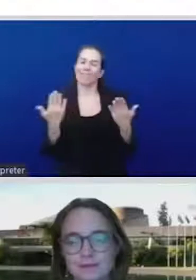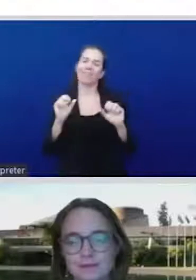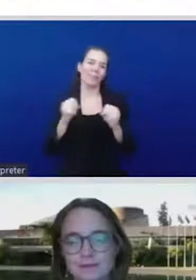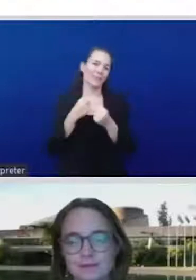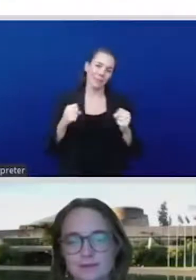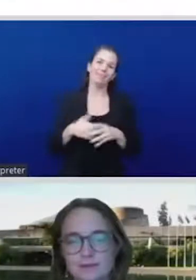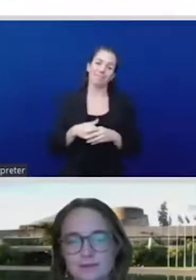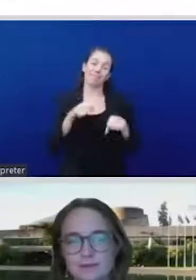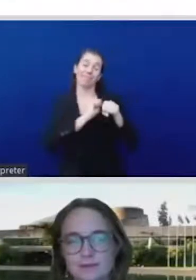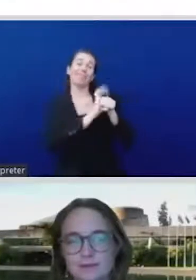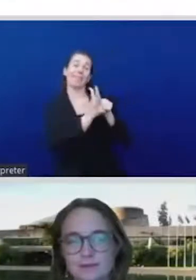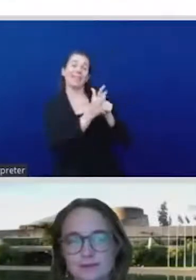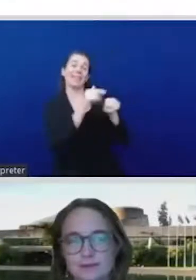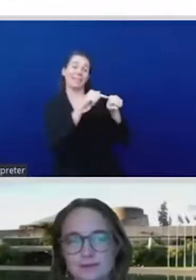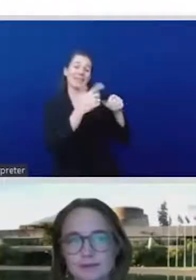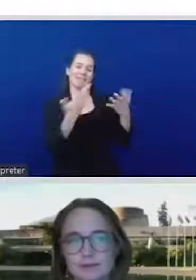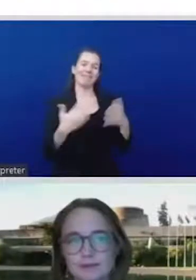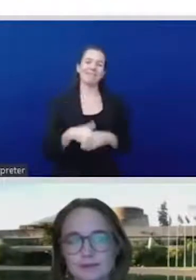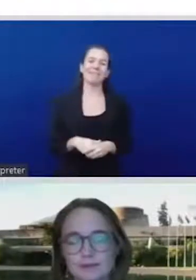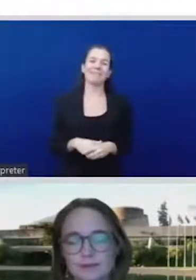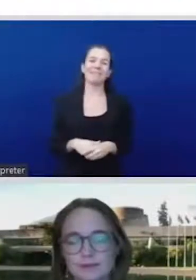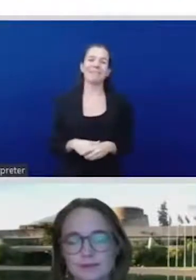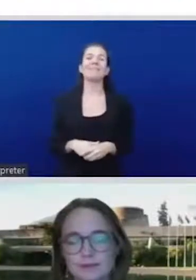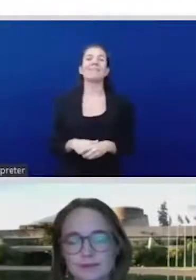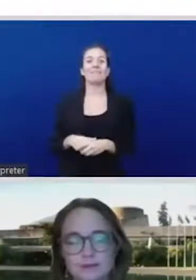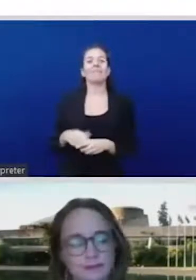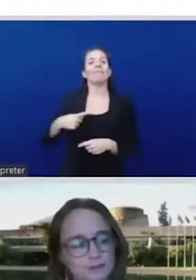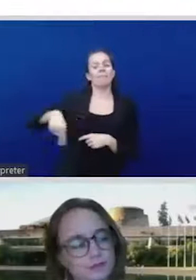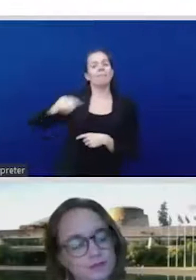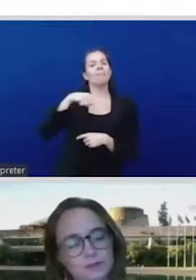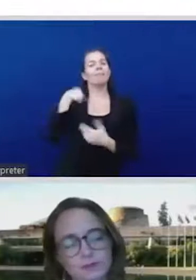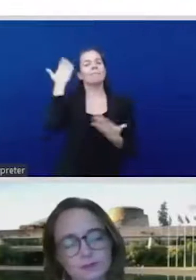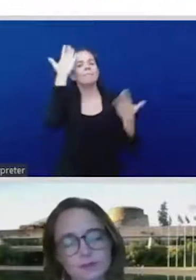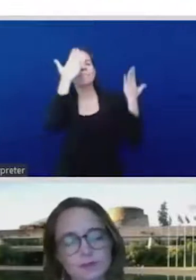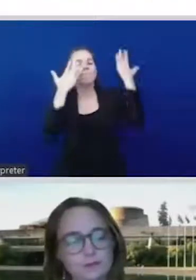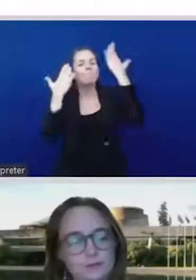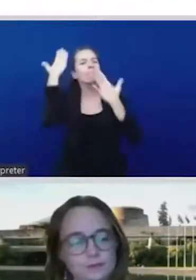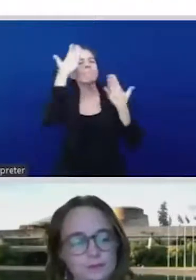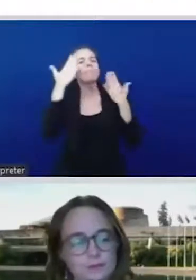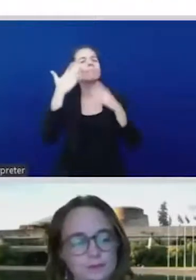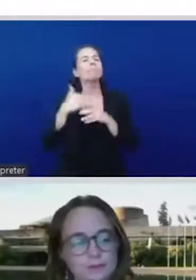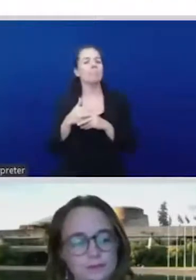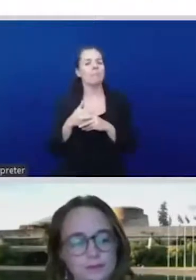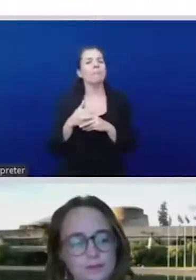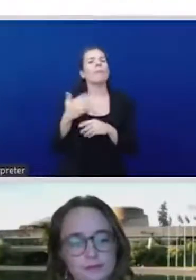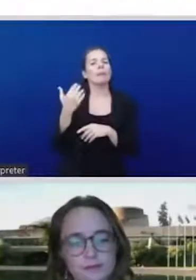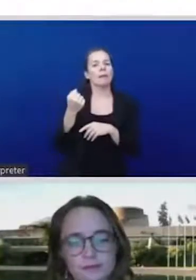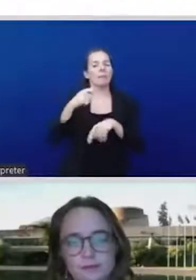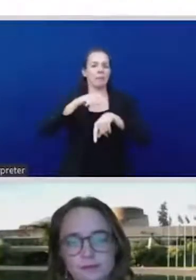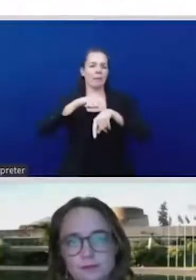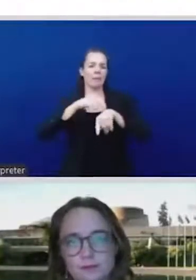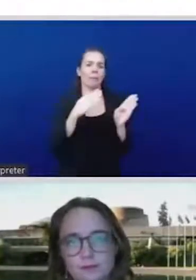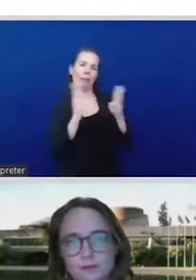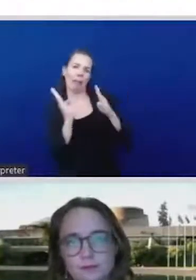to do it. I think it's pretty hard to say what is really new, huh? Because what the pandemic has done